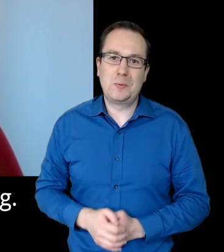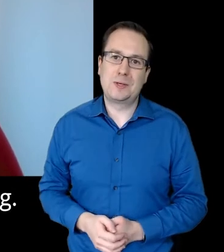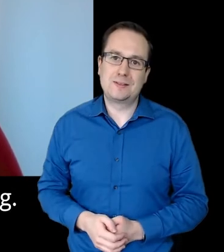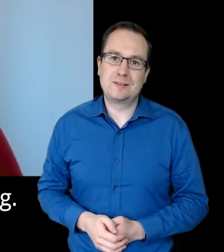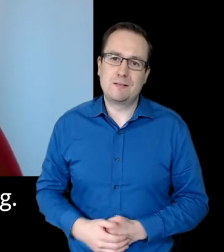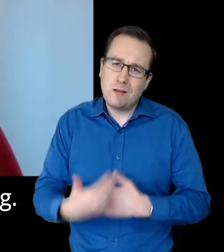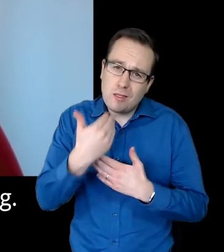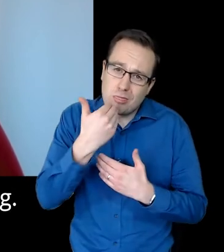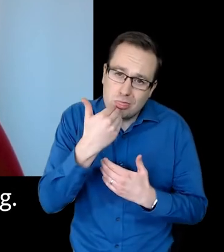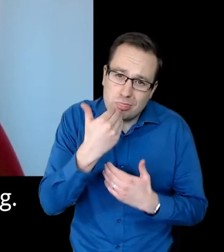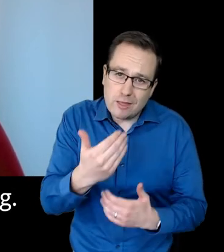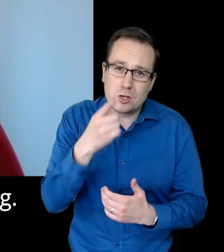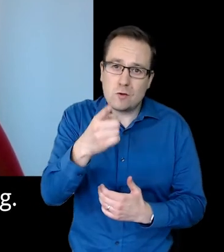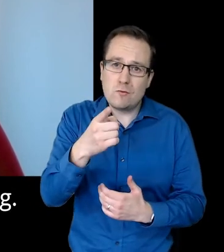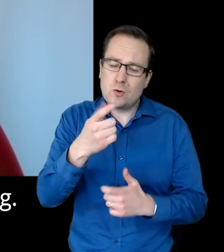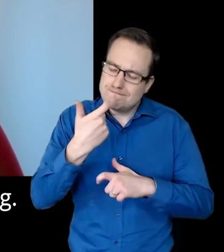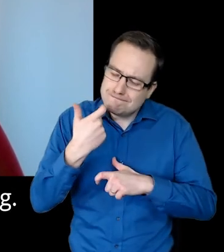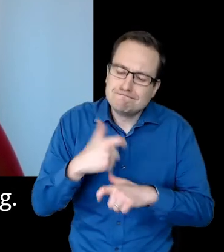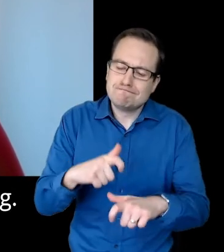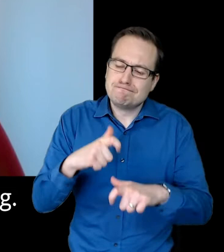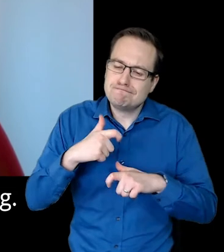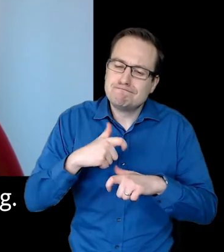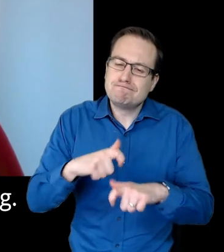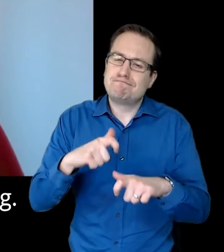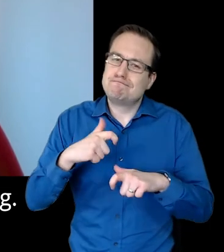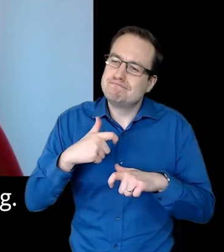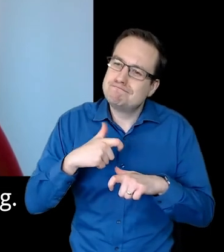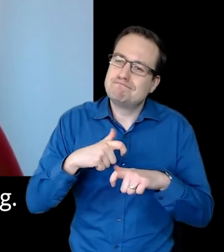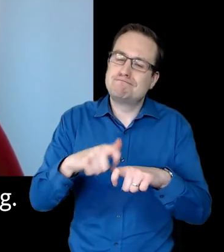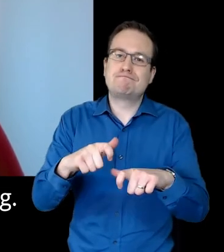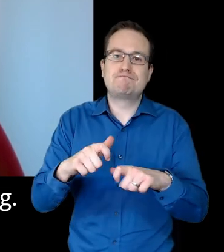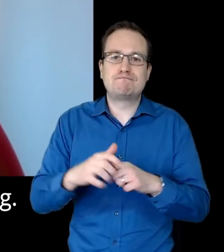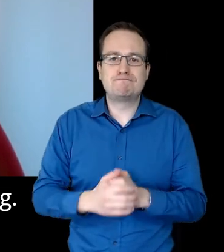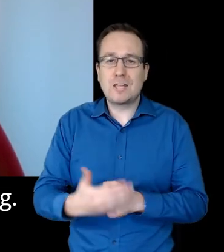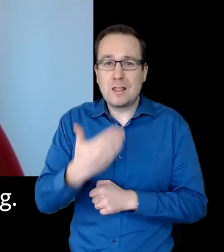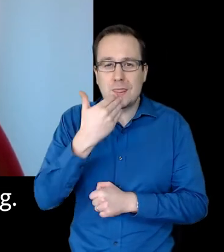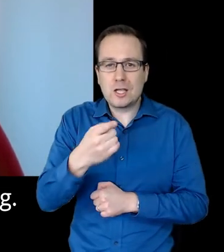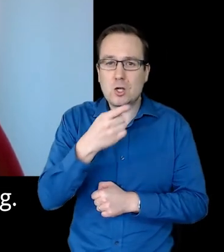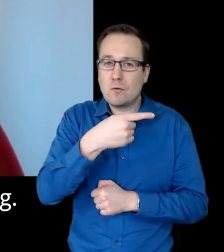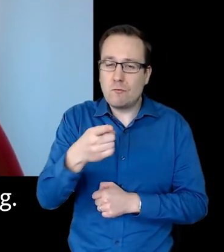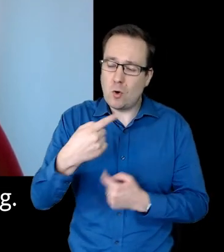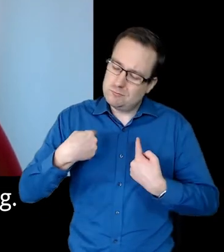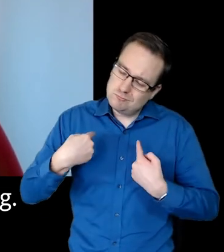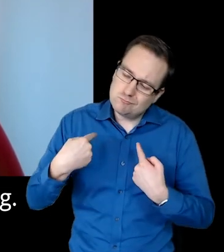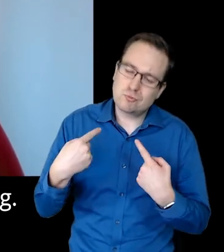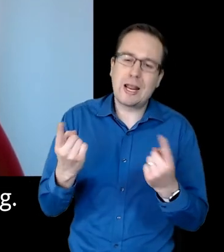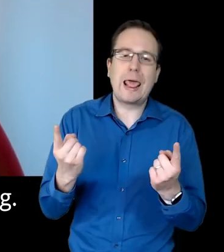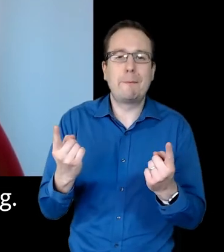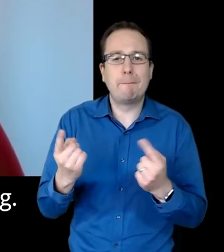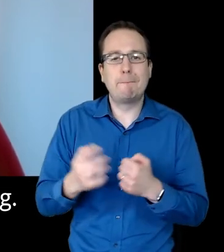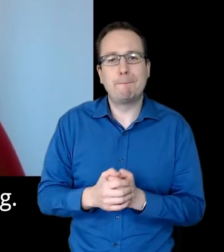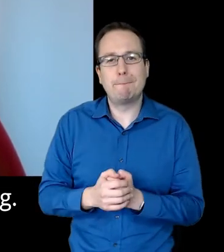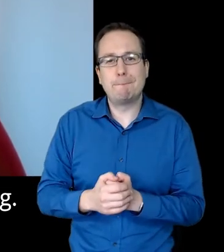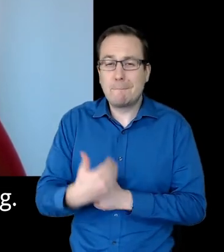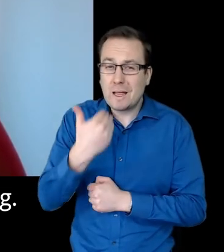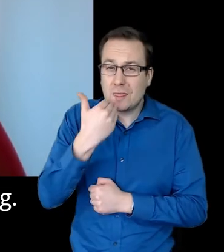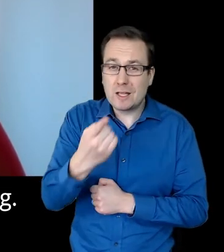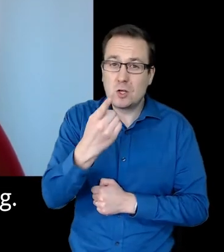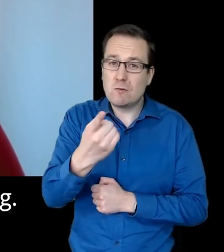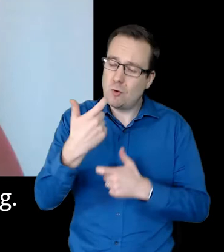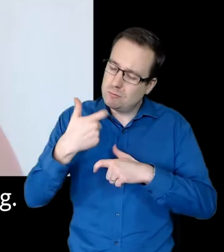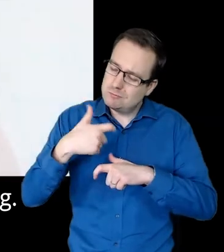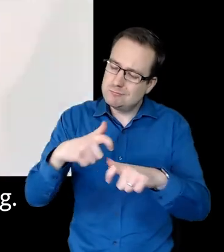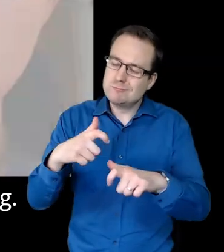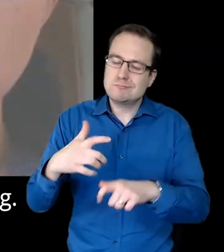Thank you for persisting. Thank you for proclaiming. Thank you for being.